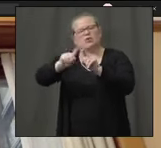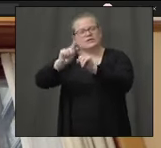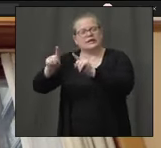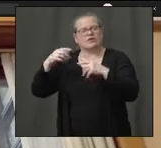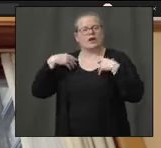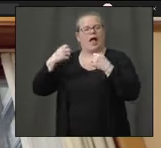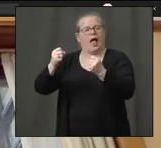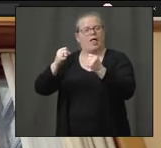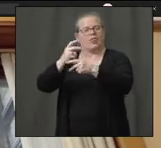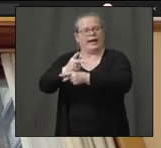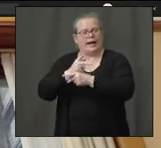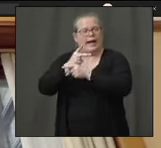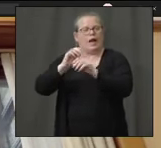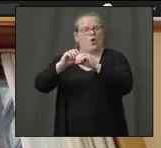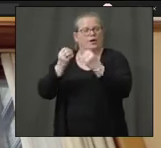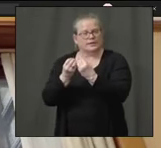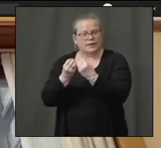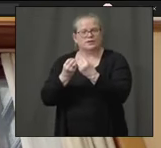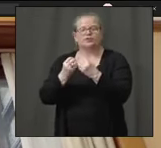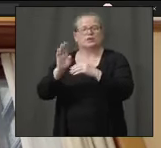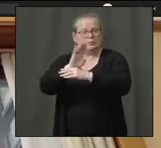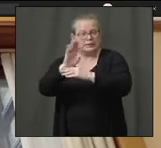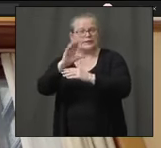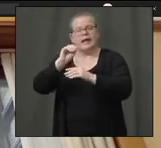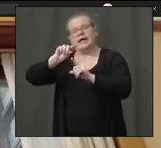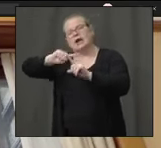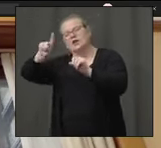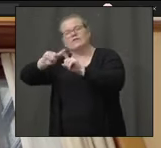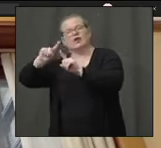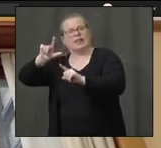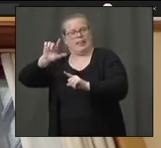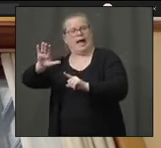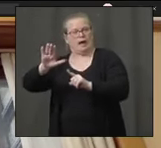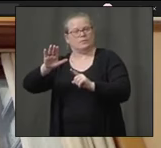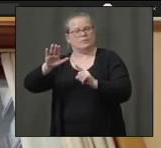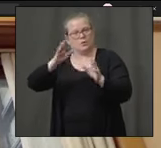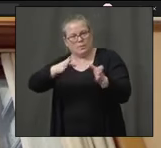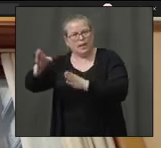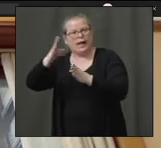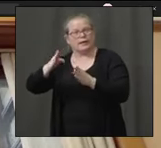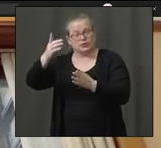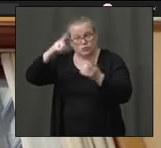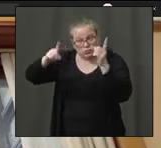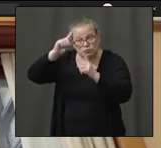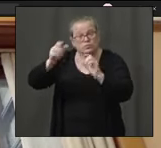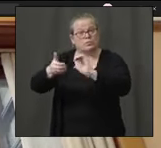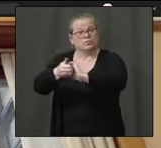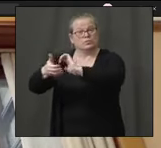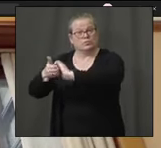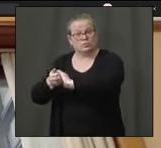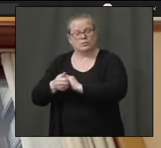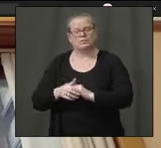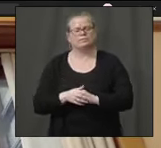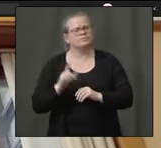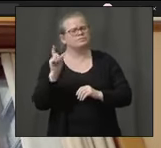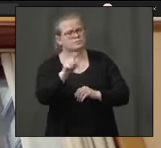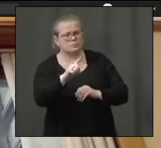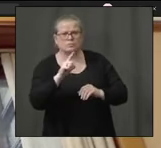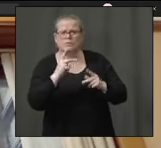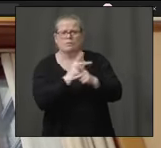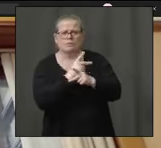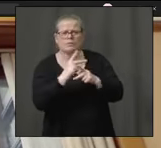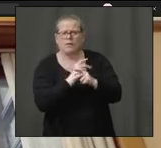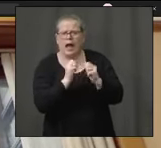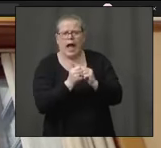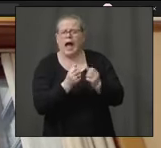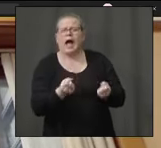that we're looking to scale up. So is there a calculation of how many tests per day that we need right now? Yeah. So we're actually doing modeling